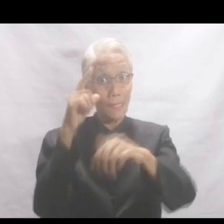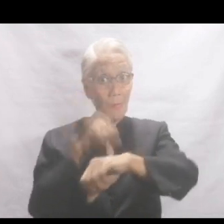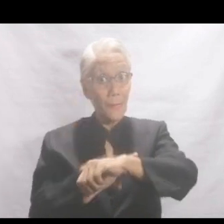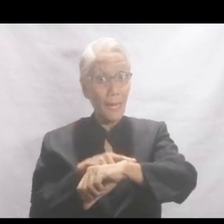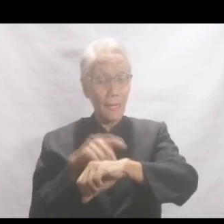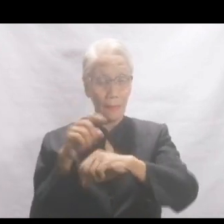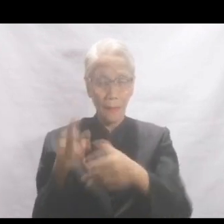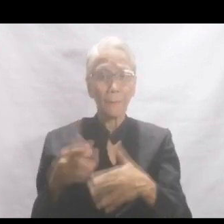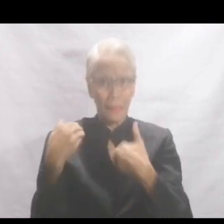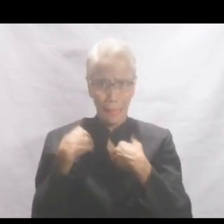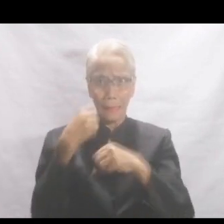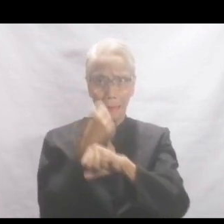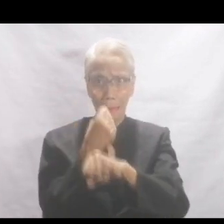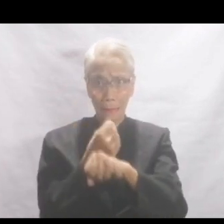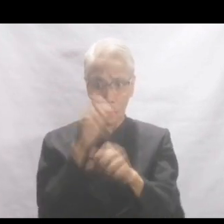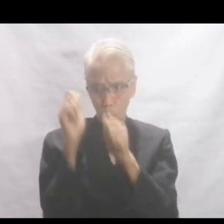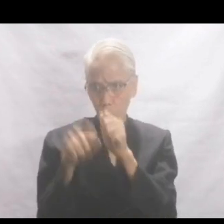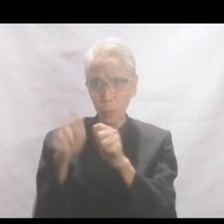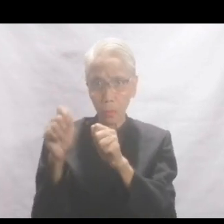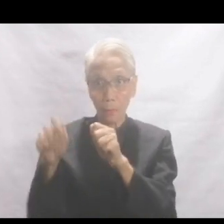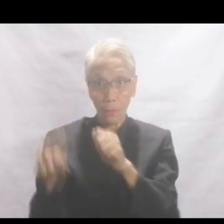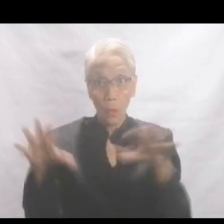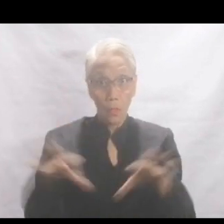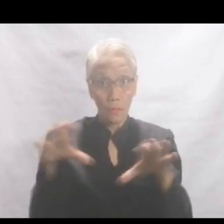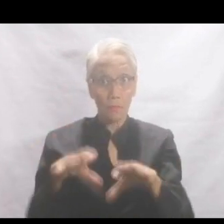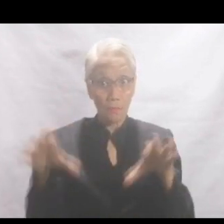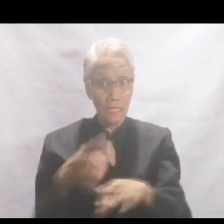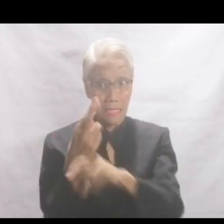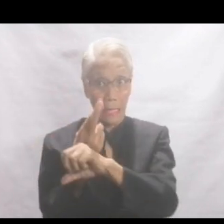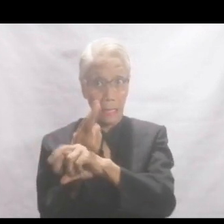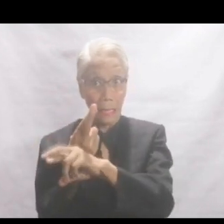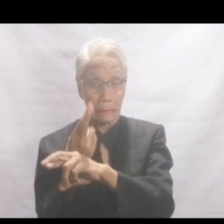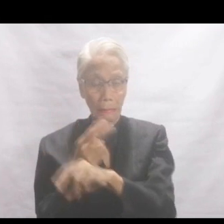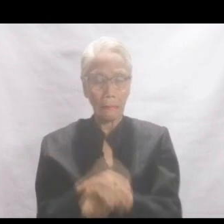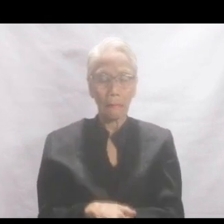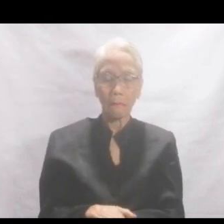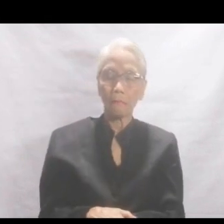Once upon a time, a stonecutter was working near the side of a mighty rock.